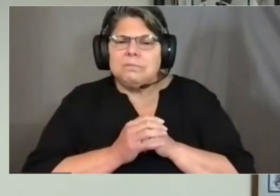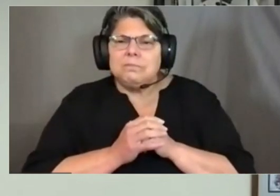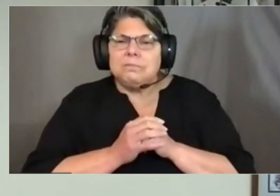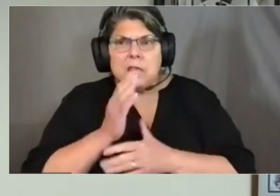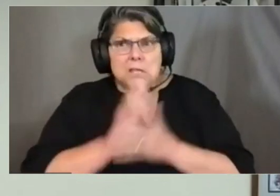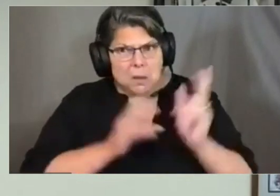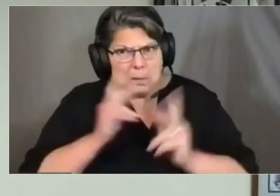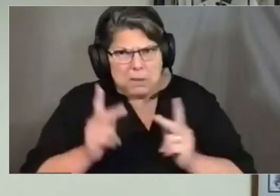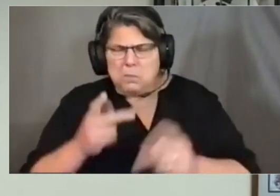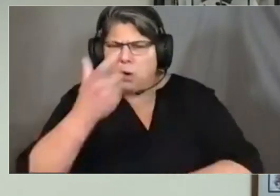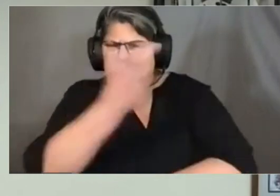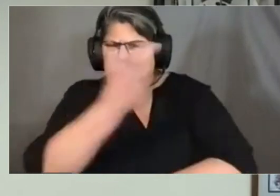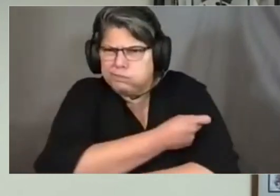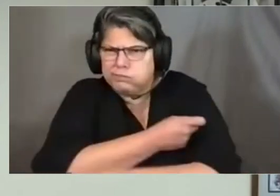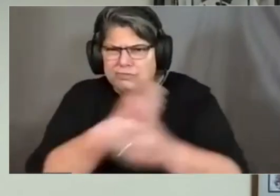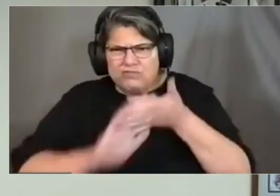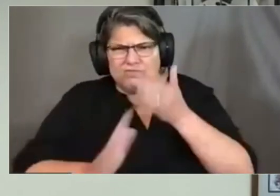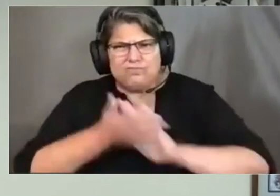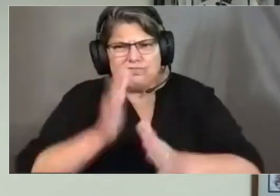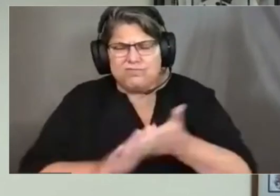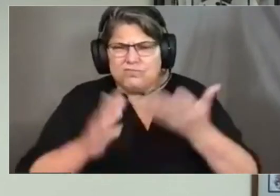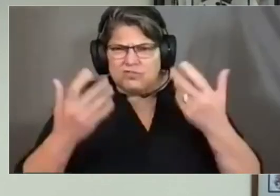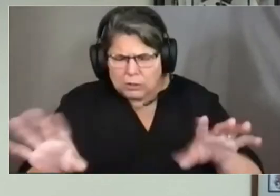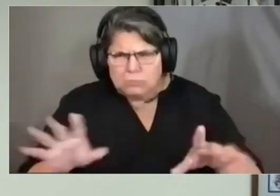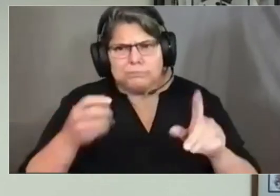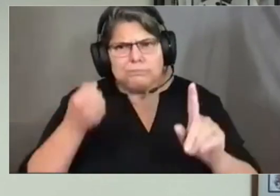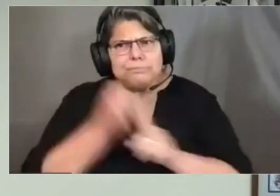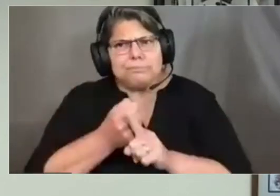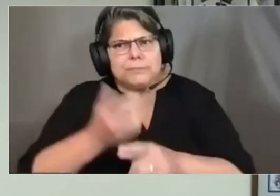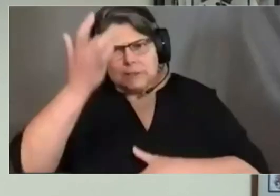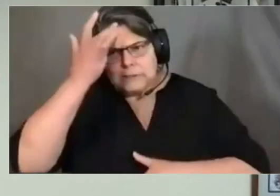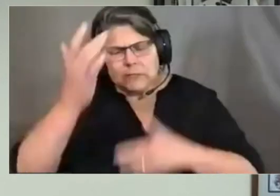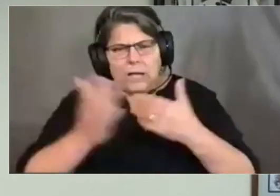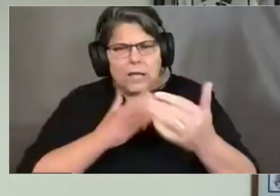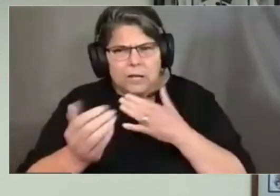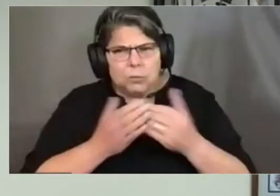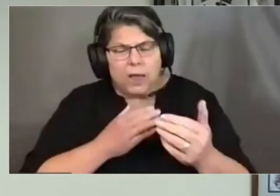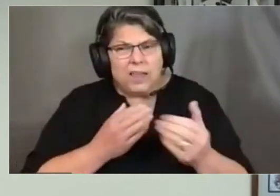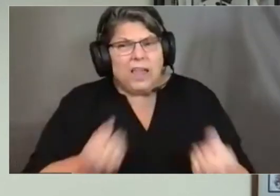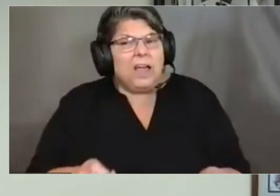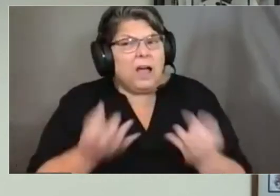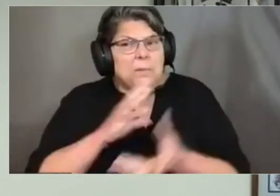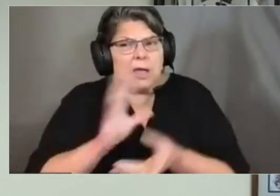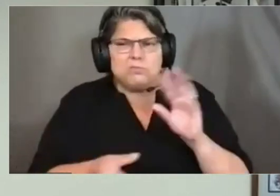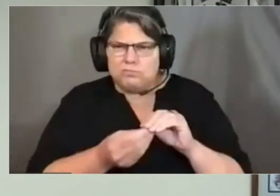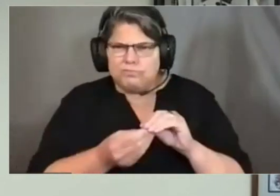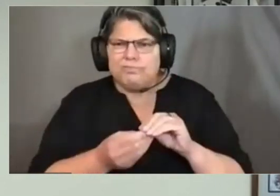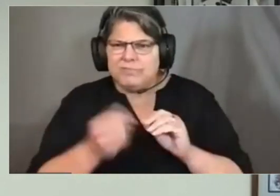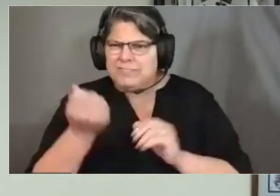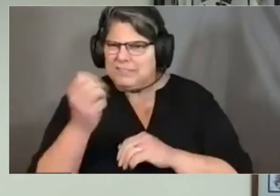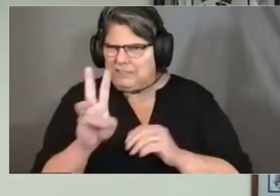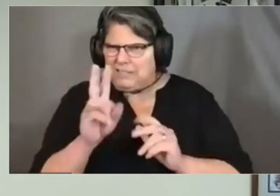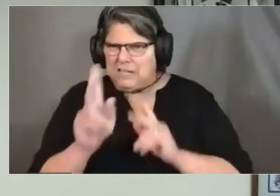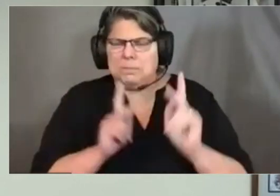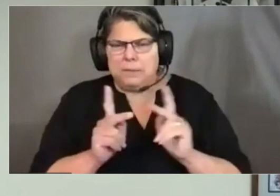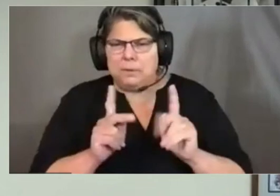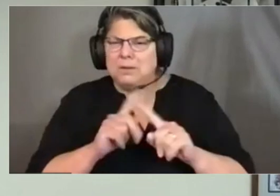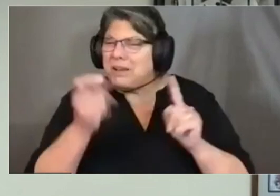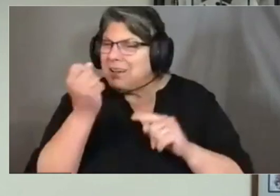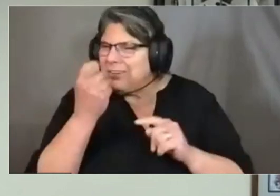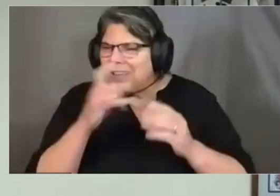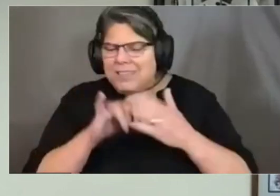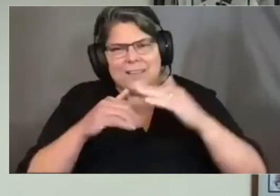vaccinated. In this county, the total number is 16, which is less than 1% of the people who've been